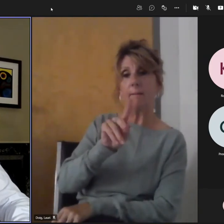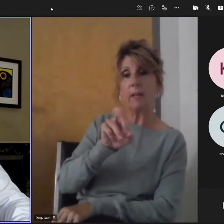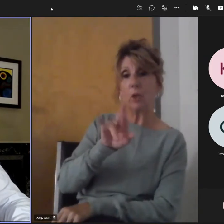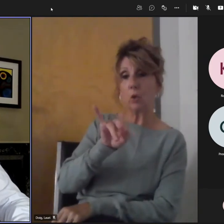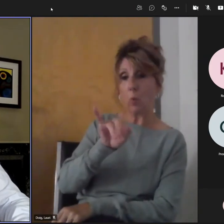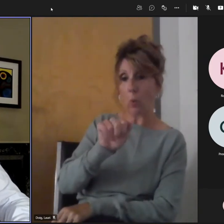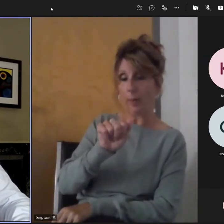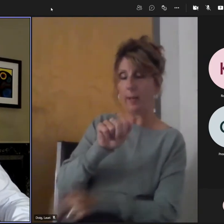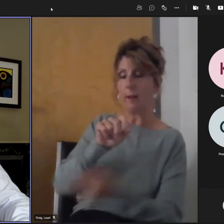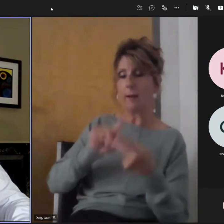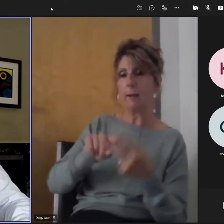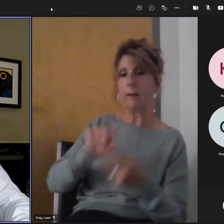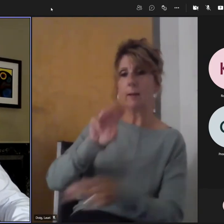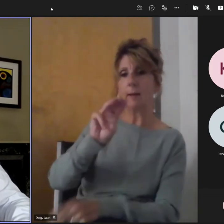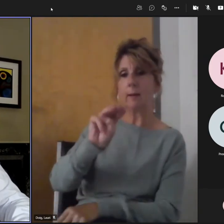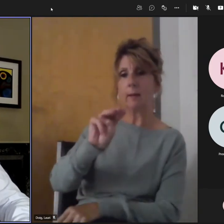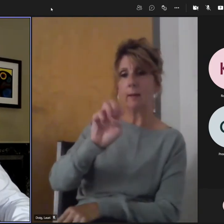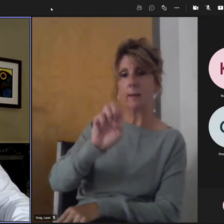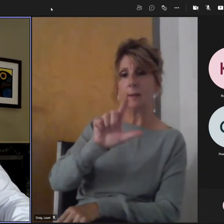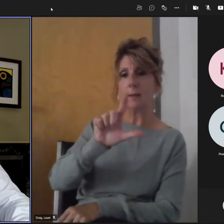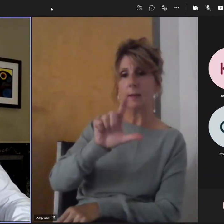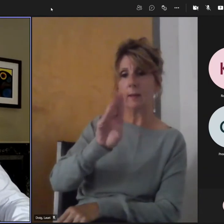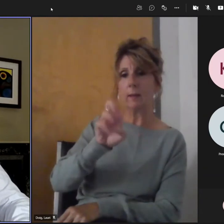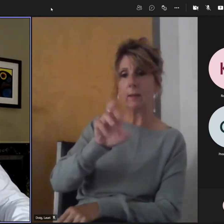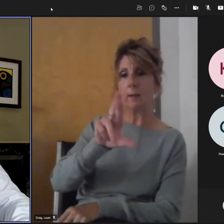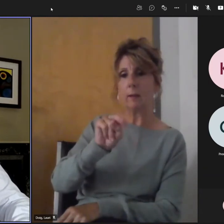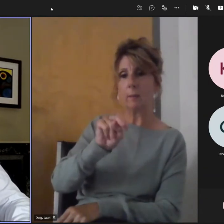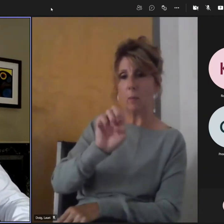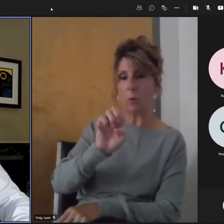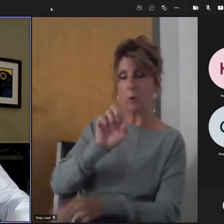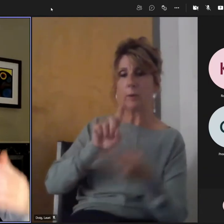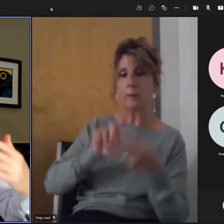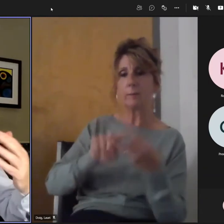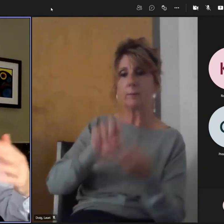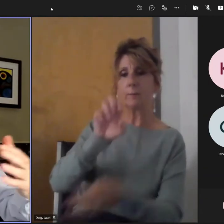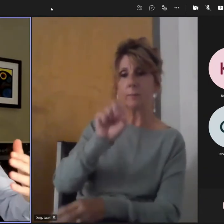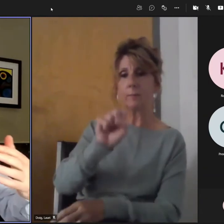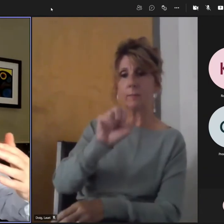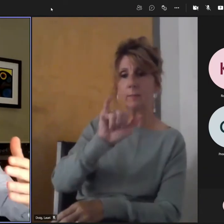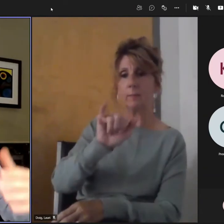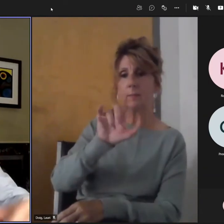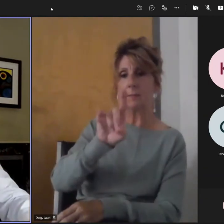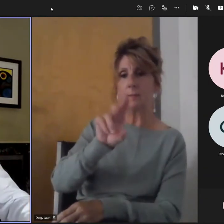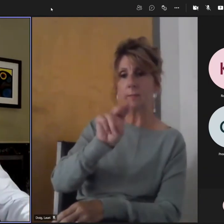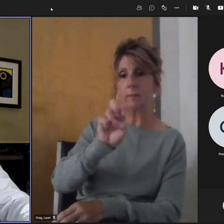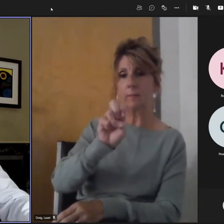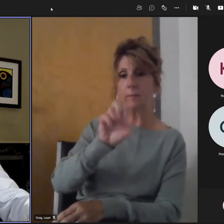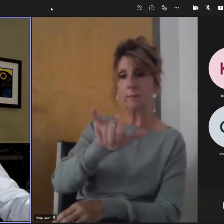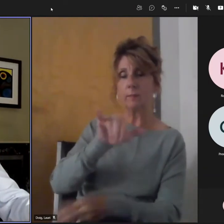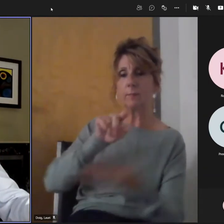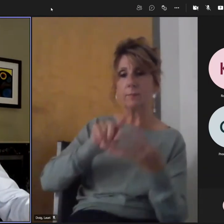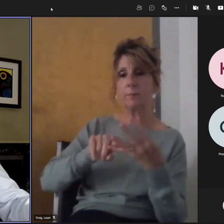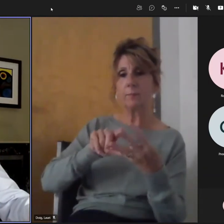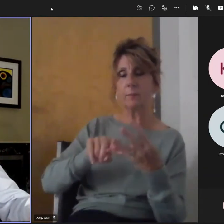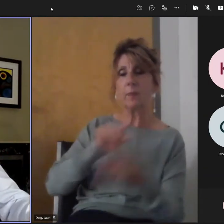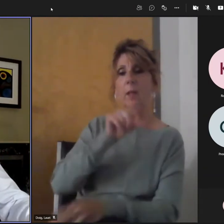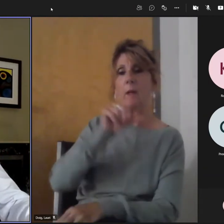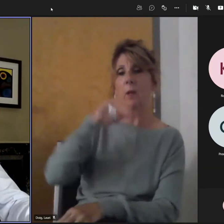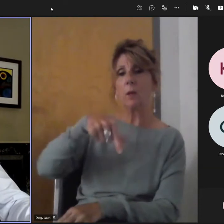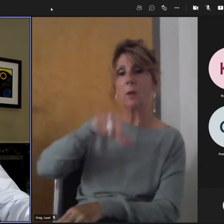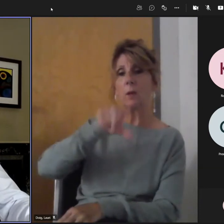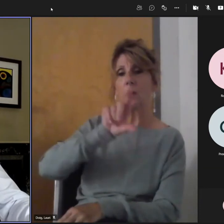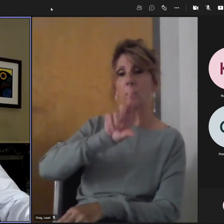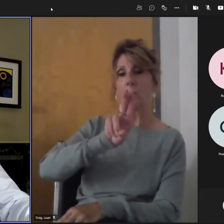And in New South Wales, Sydney, and Queensland, and South Australia. So anyway, we're there. And I